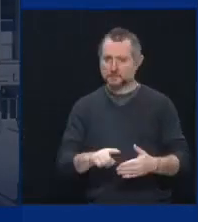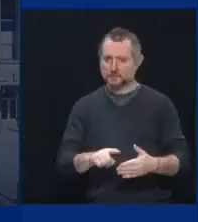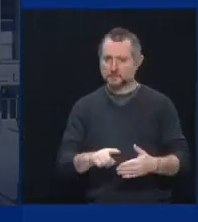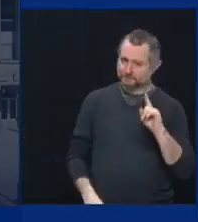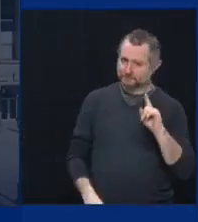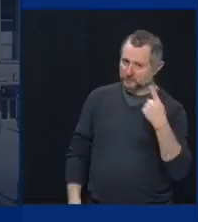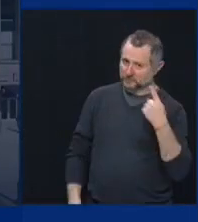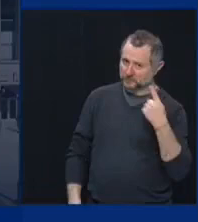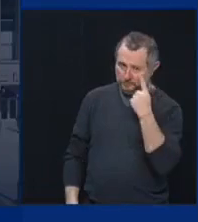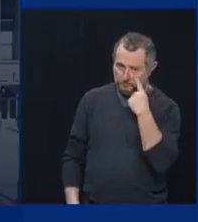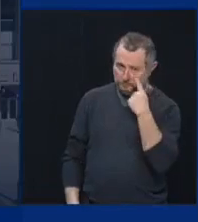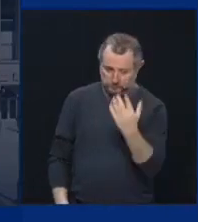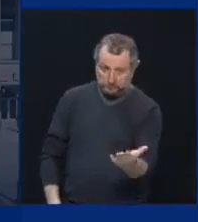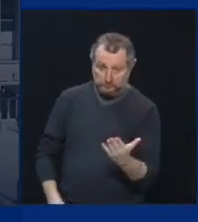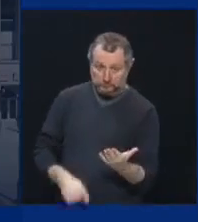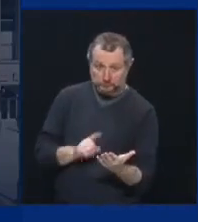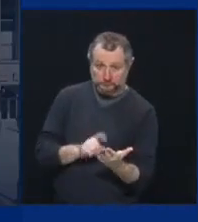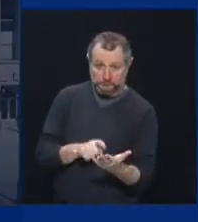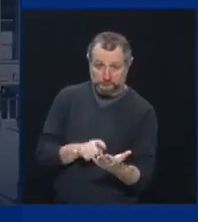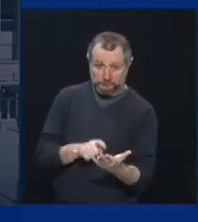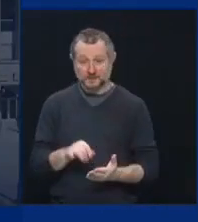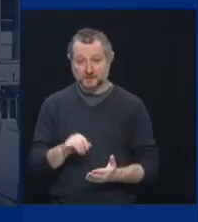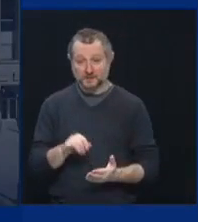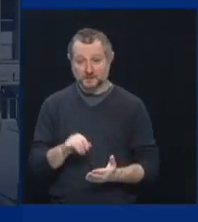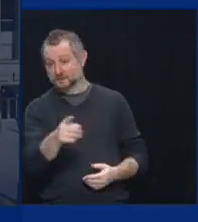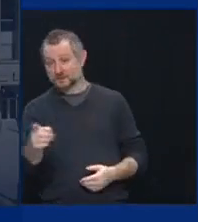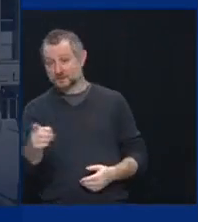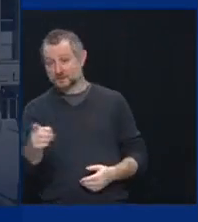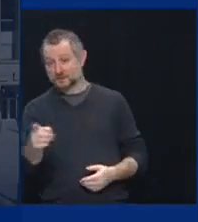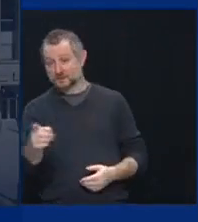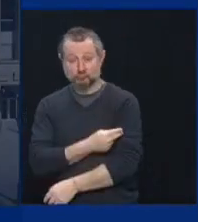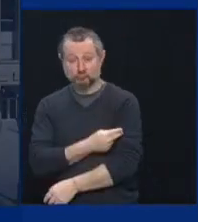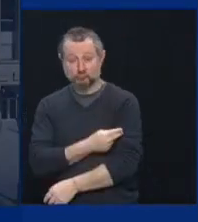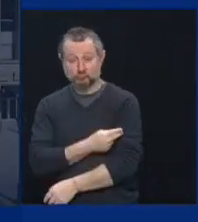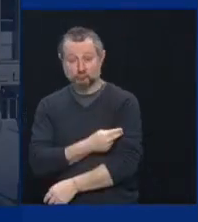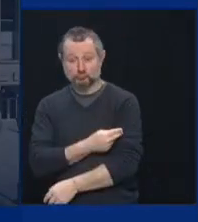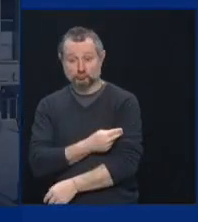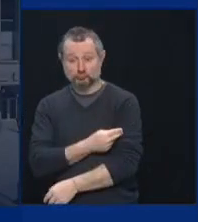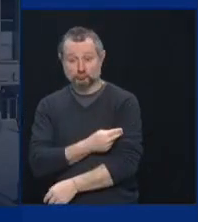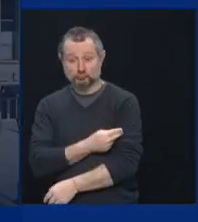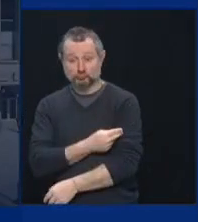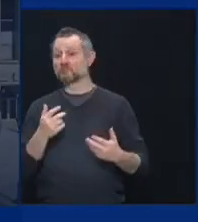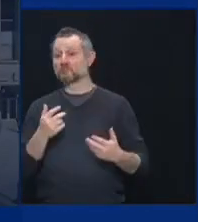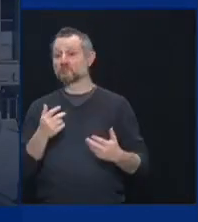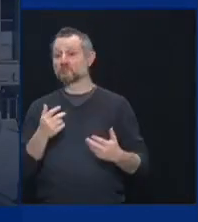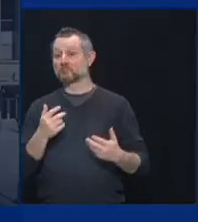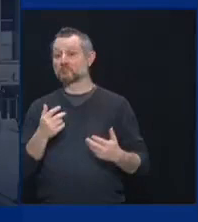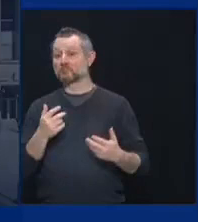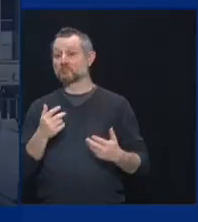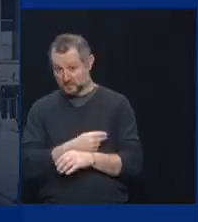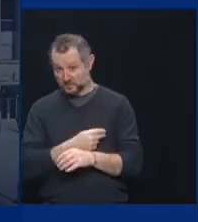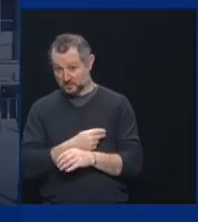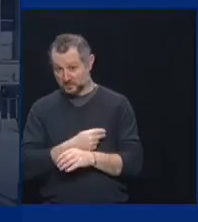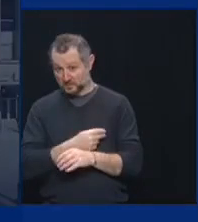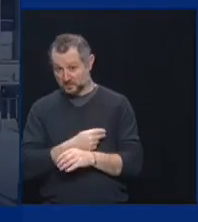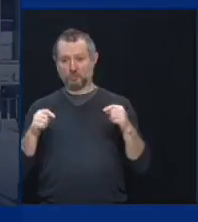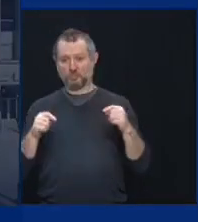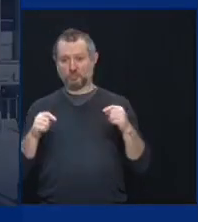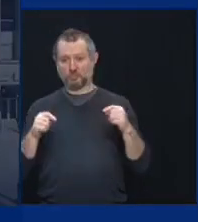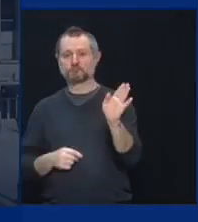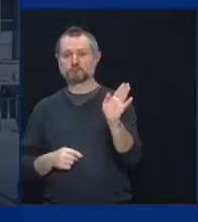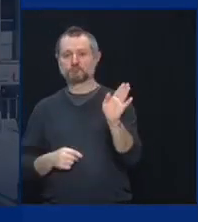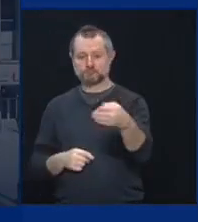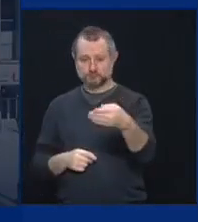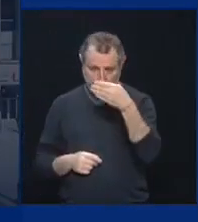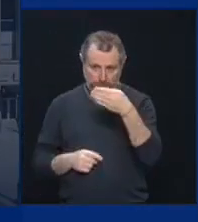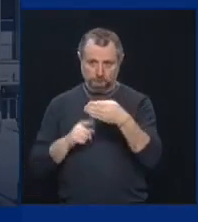we open. If you get your vaccine, I have my card. I can go to a game as soon as